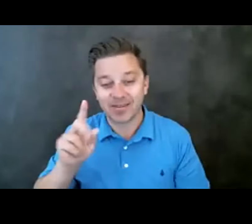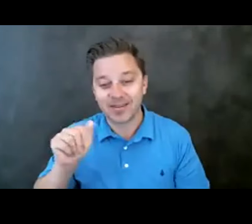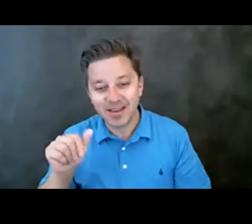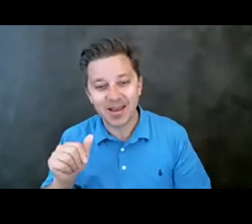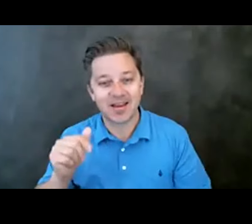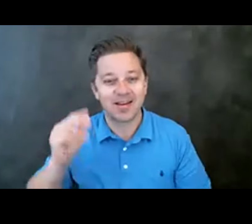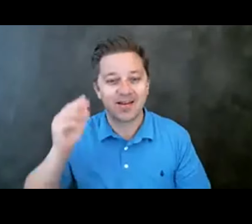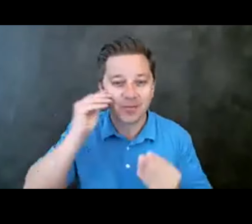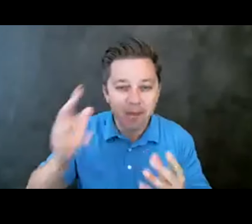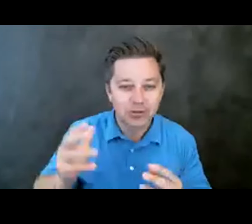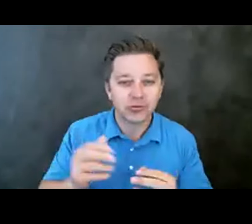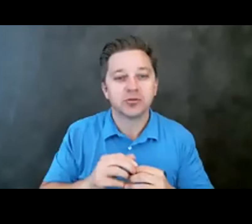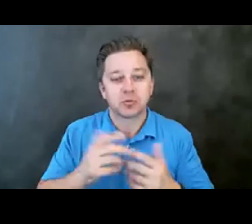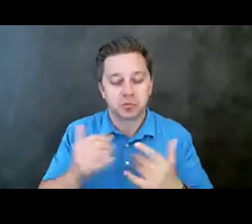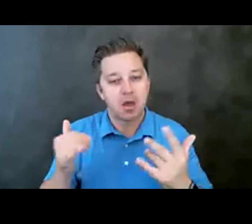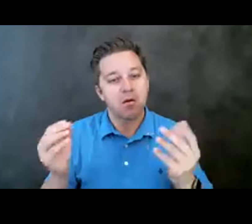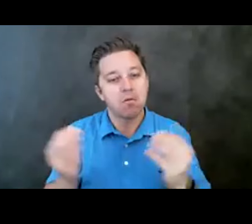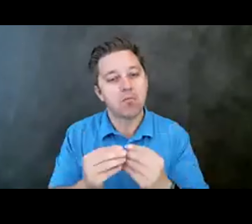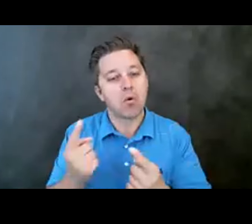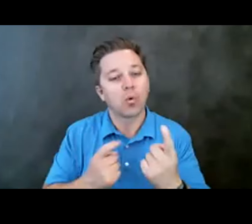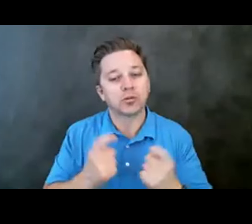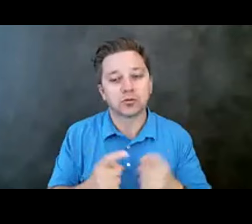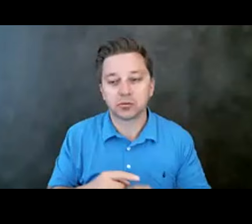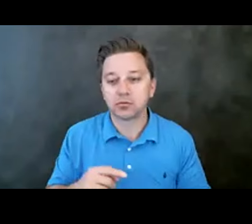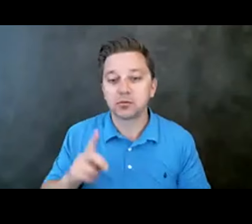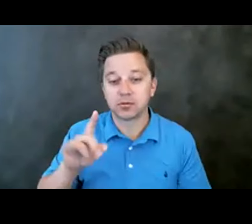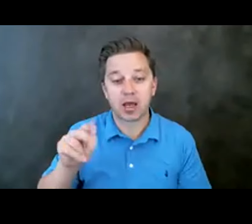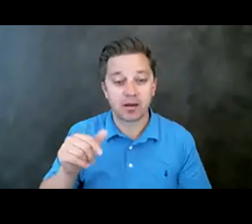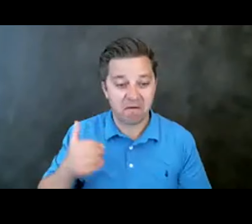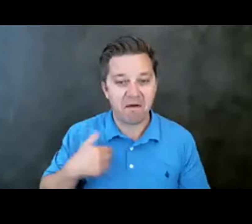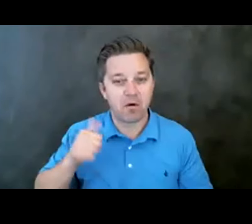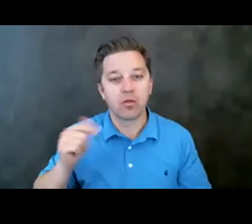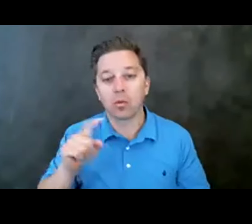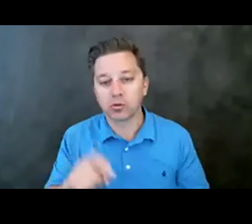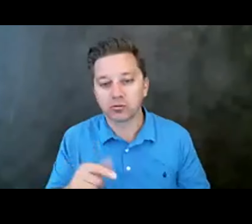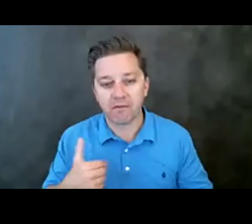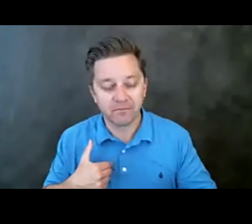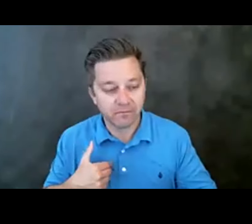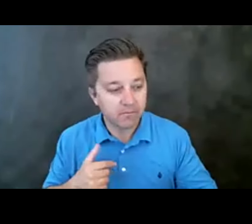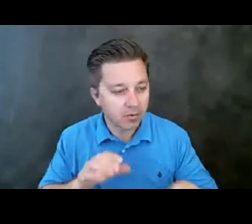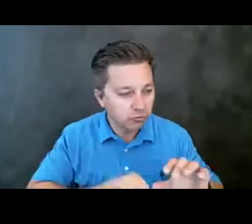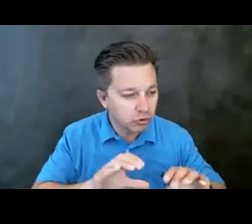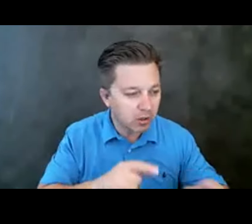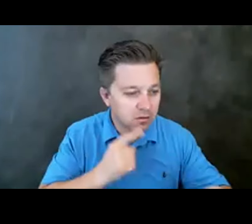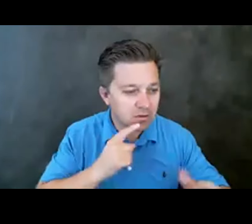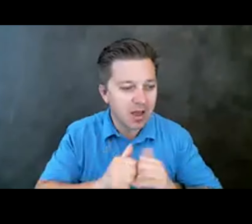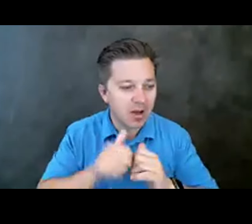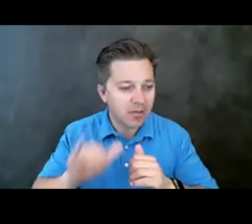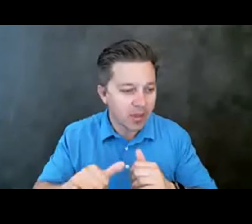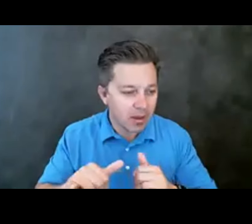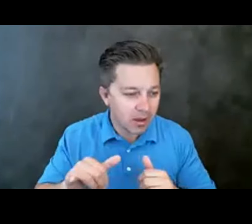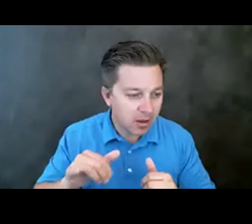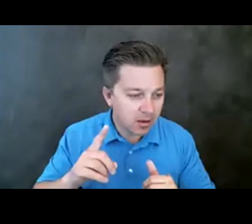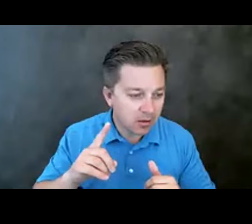And we'll go back to more questions. Yeah, that was terrific. So there is one in the chat. How is this drug disposal efforts at